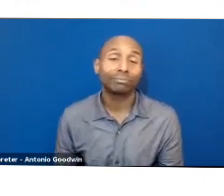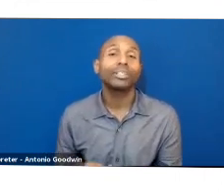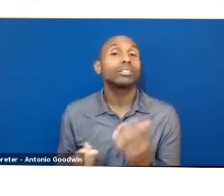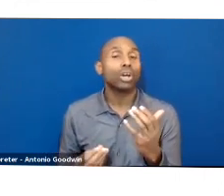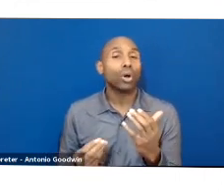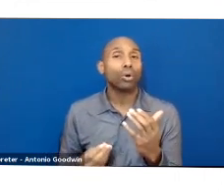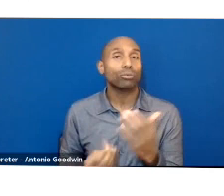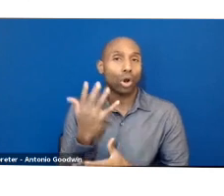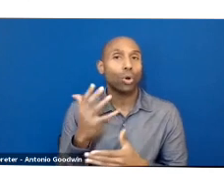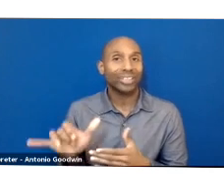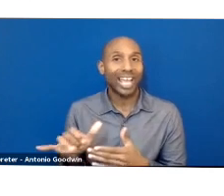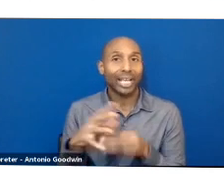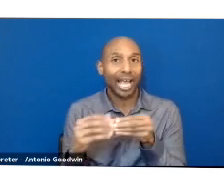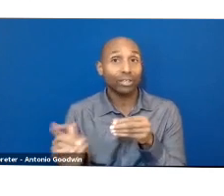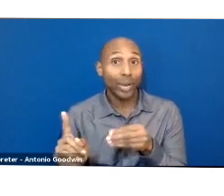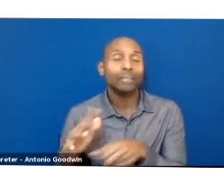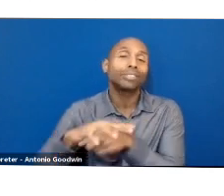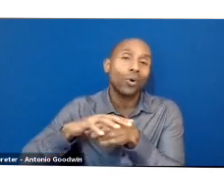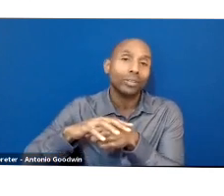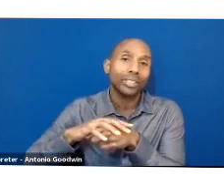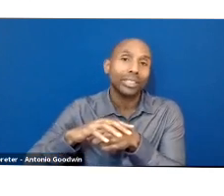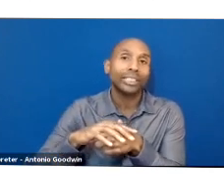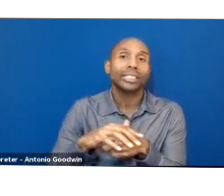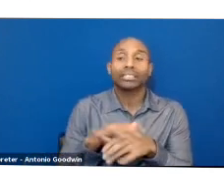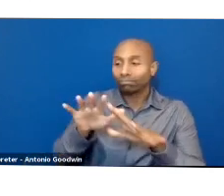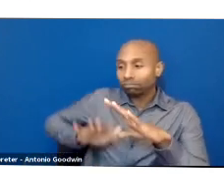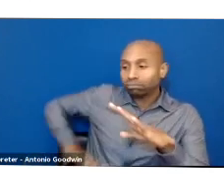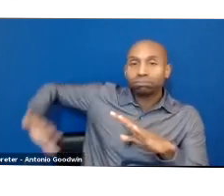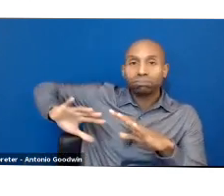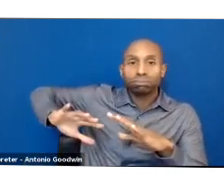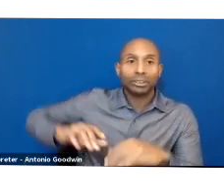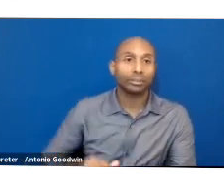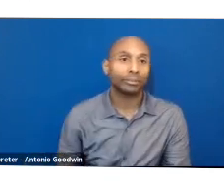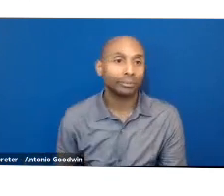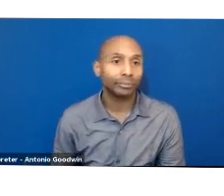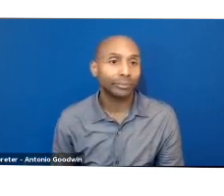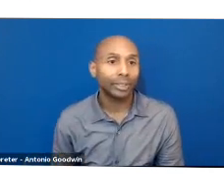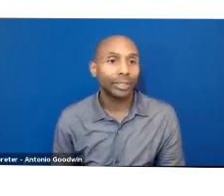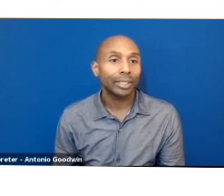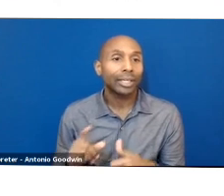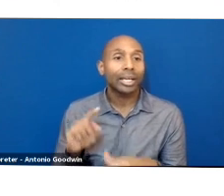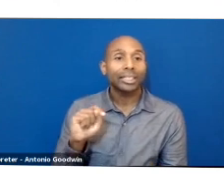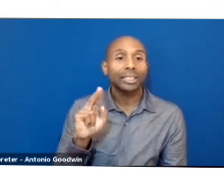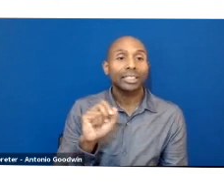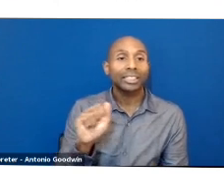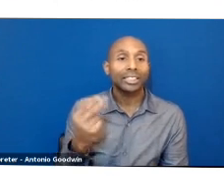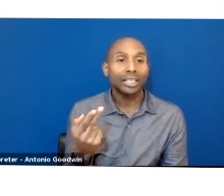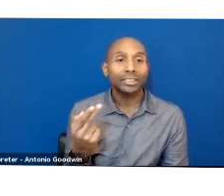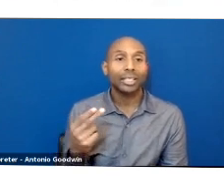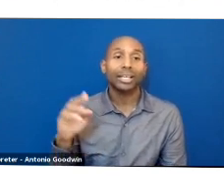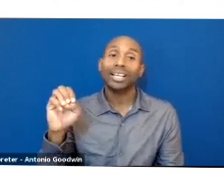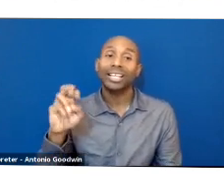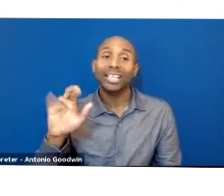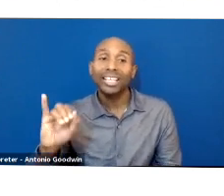of course, across the Indian subcontinent. The Tessa area and Muga silk moths were native to central and northeastern parts of the region.